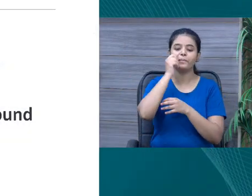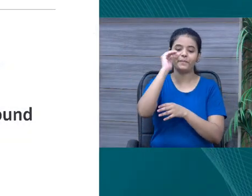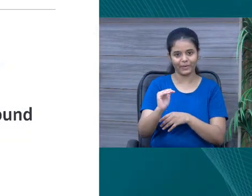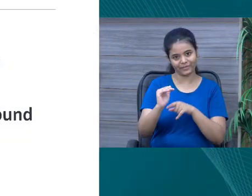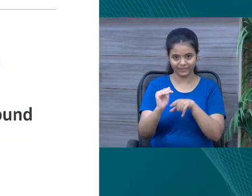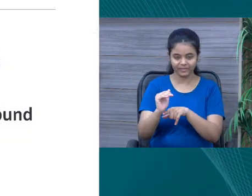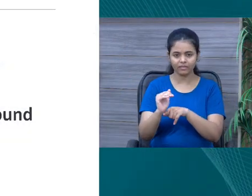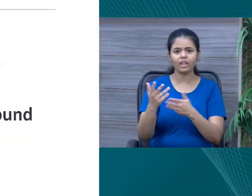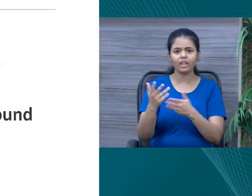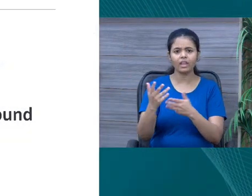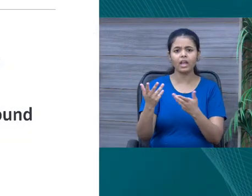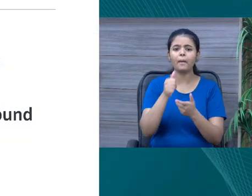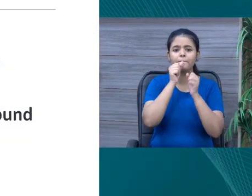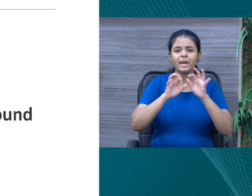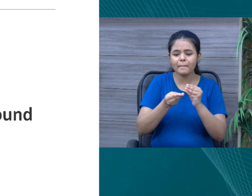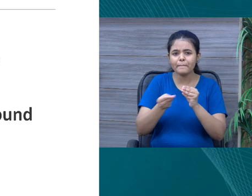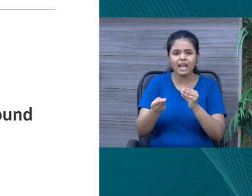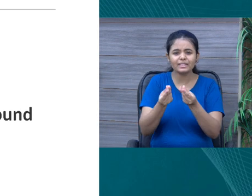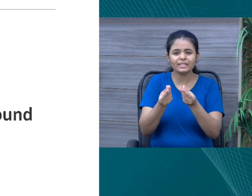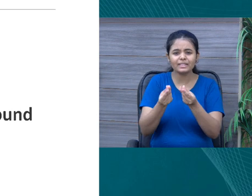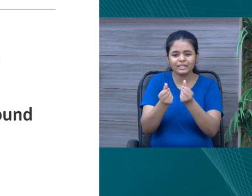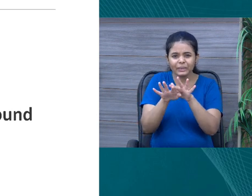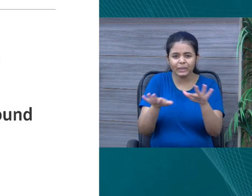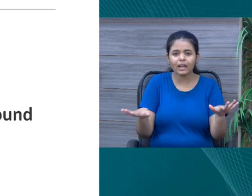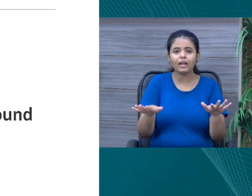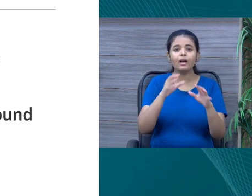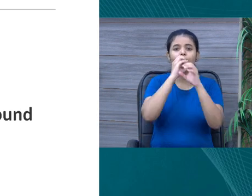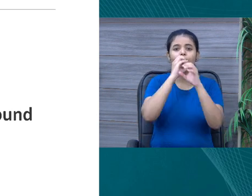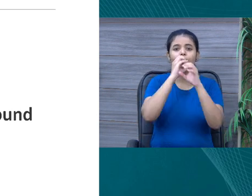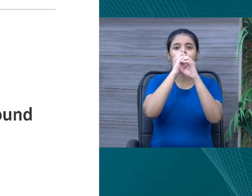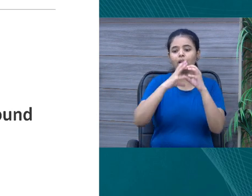He found a sea shell on the sand near the river.